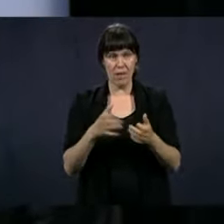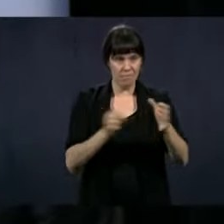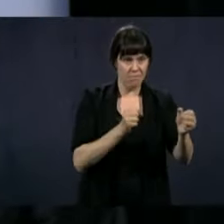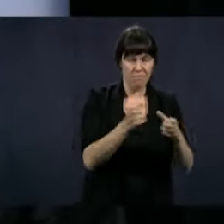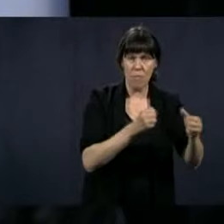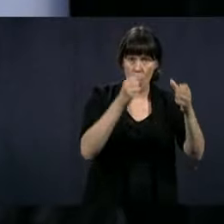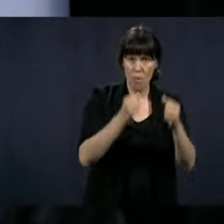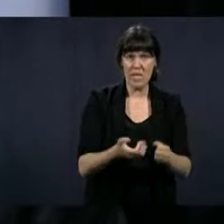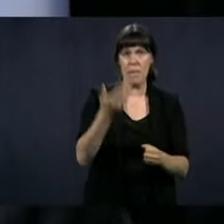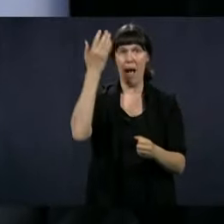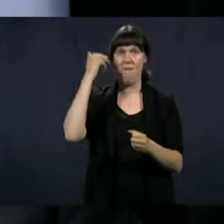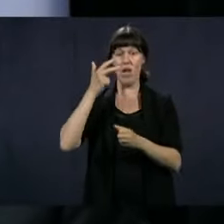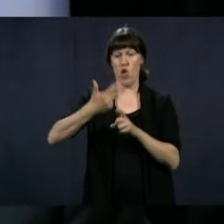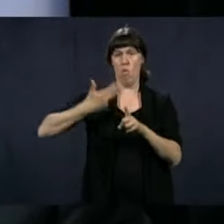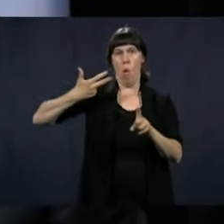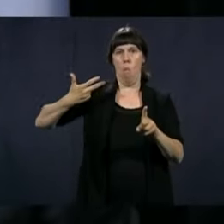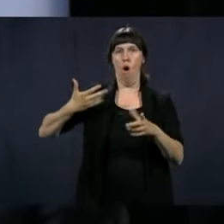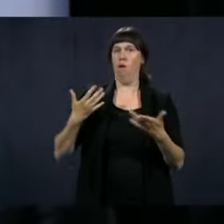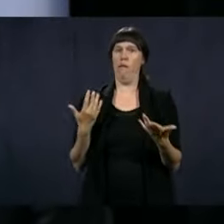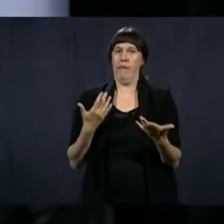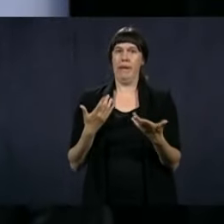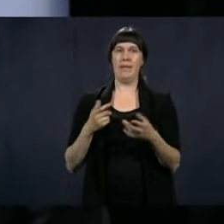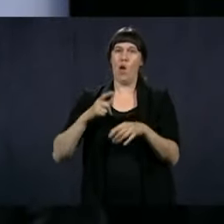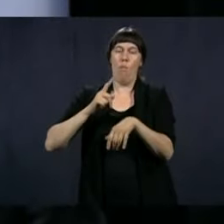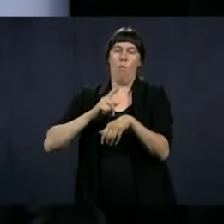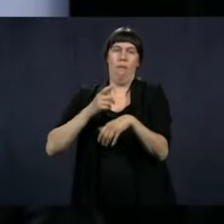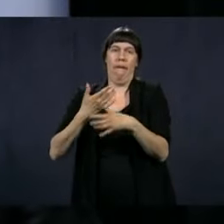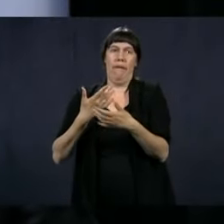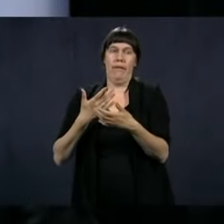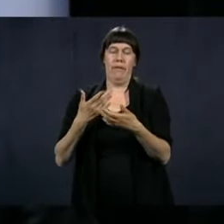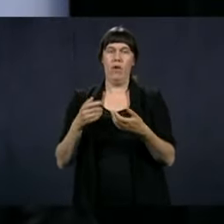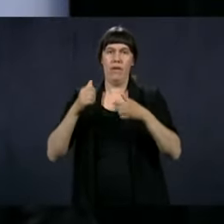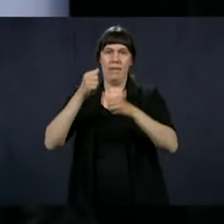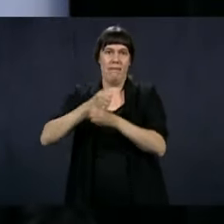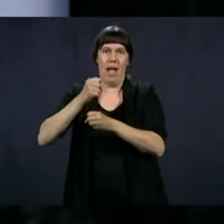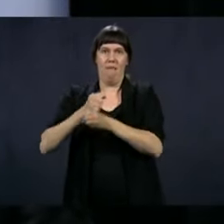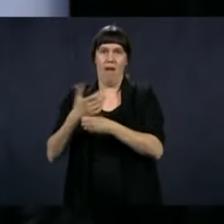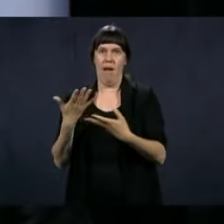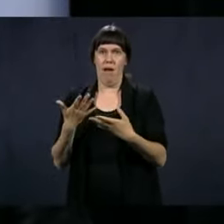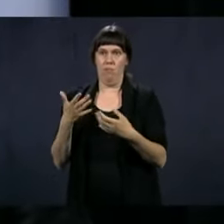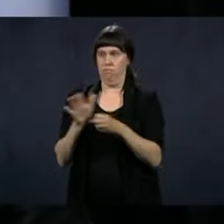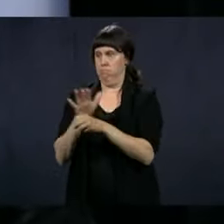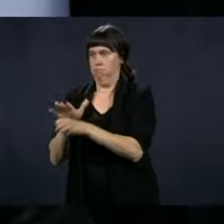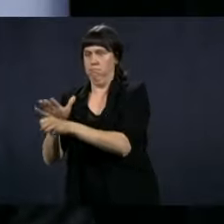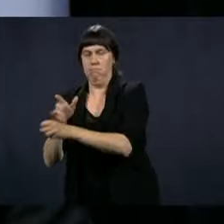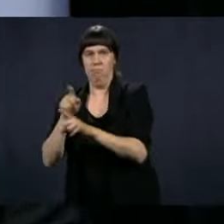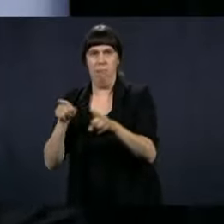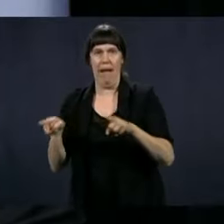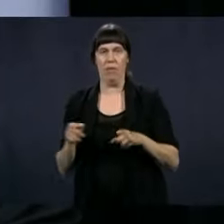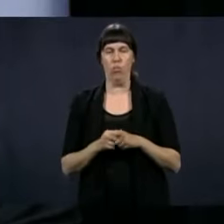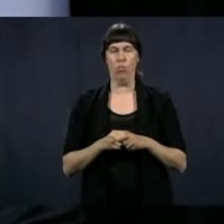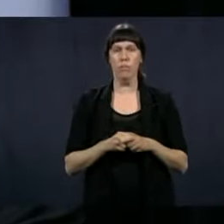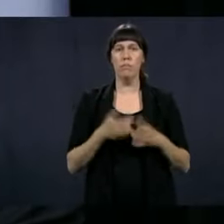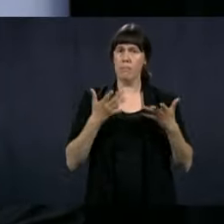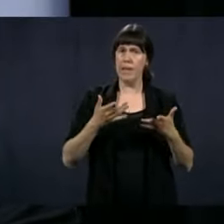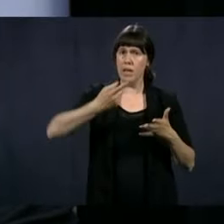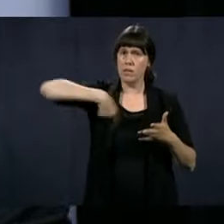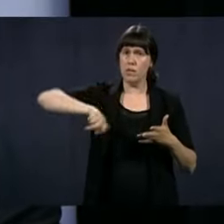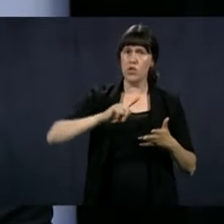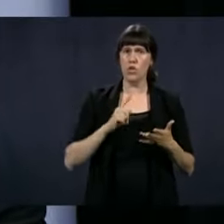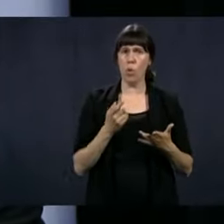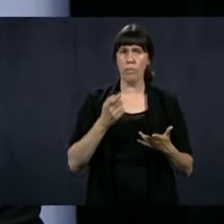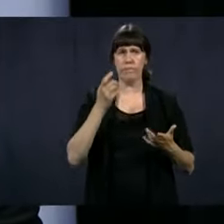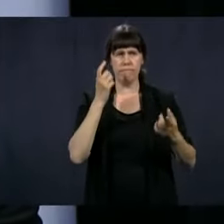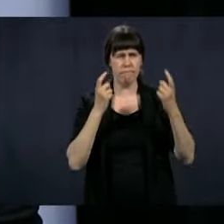that is what we're having a look at now with the private residences. You also know that we are looking at the possibility of